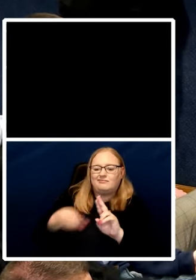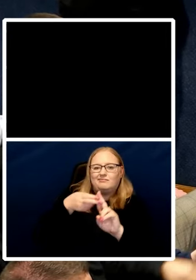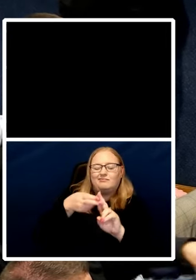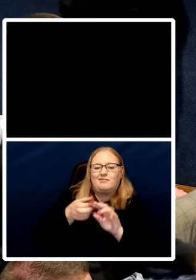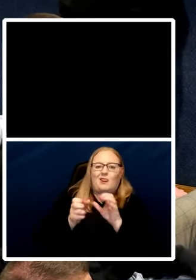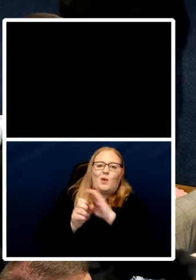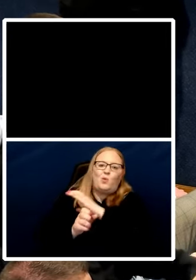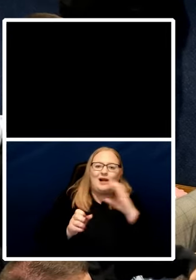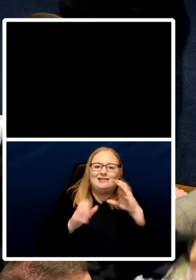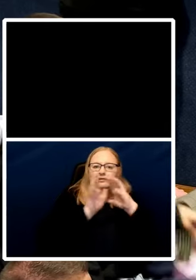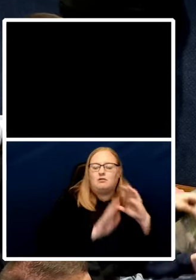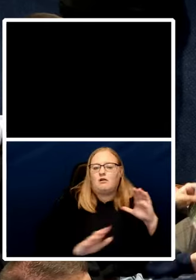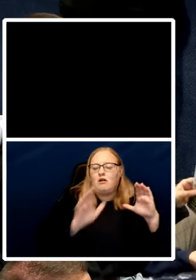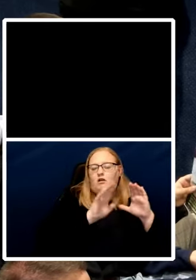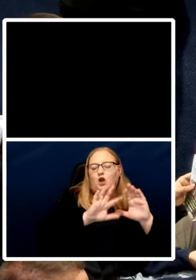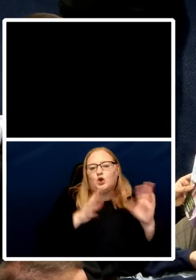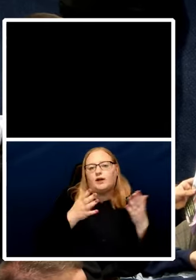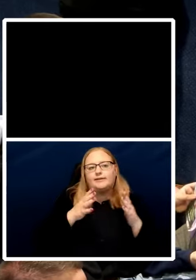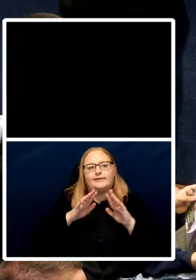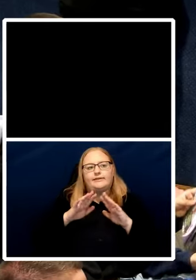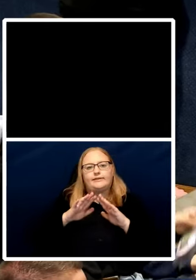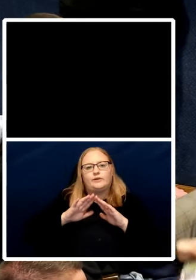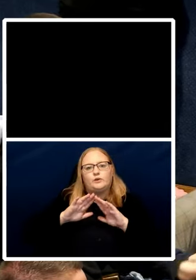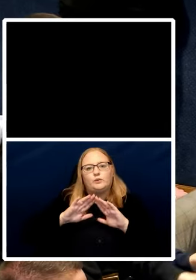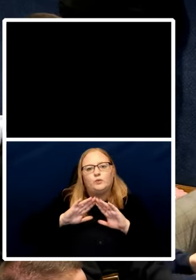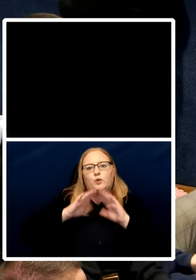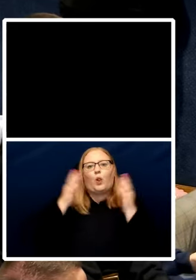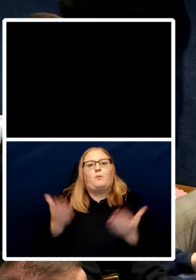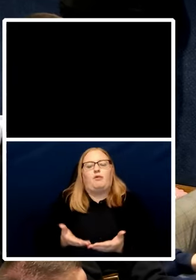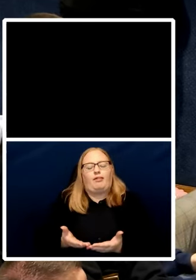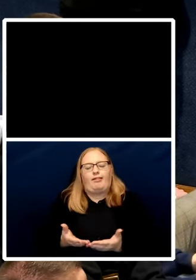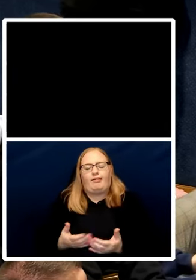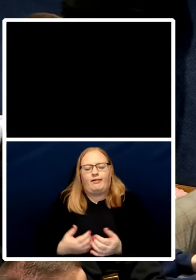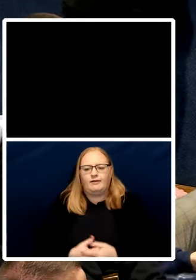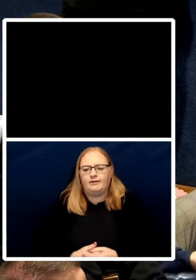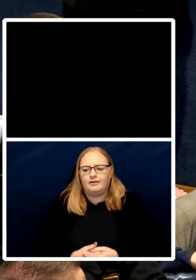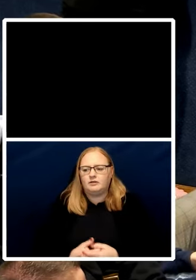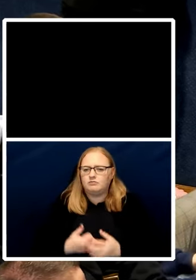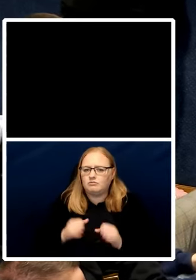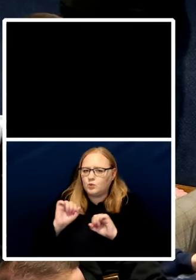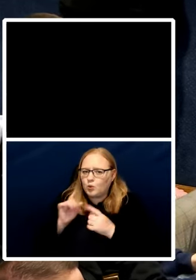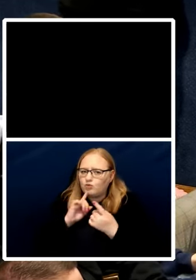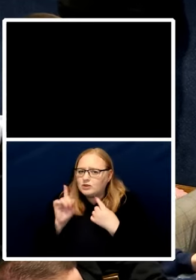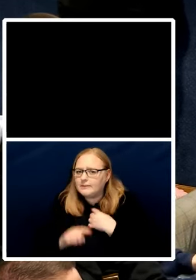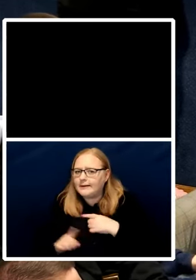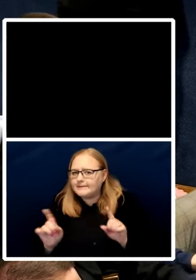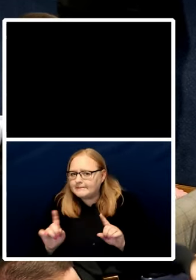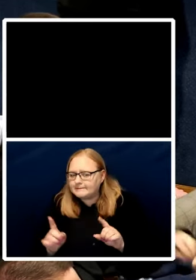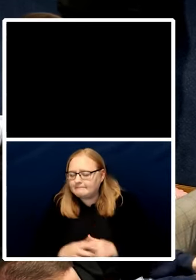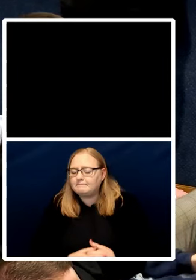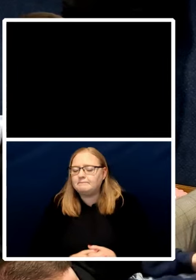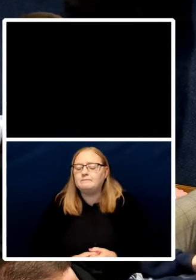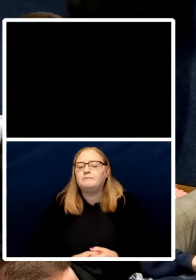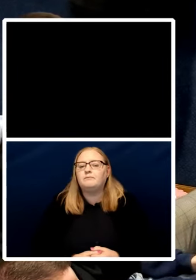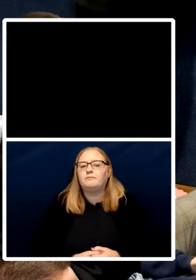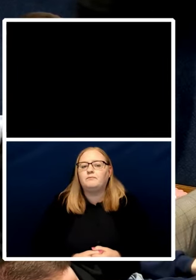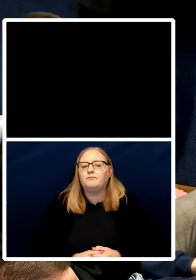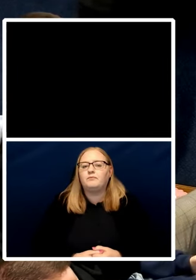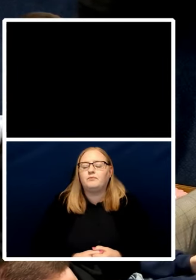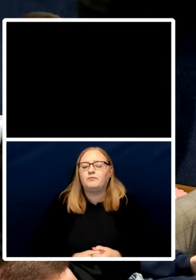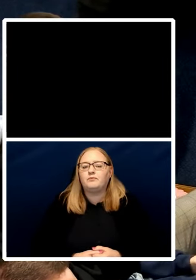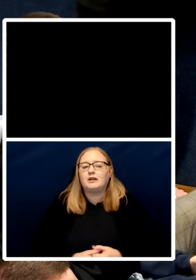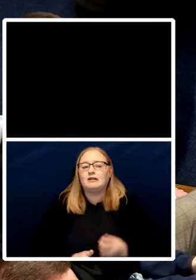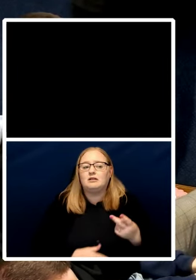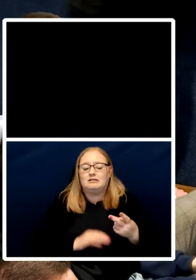universal to um everywhere uh how do you respond to this um and the um second